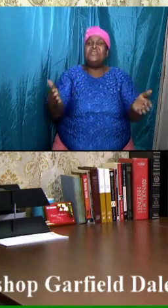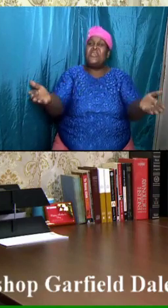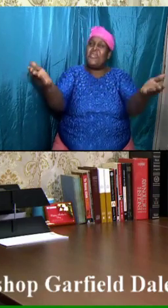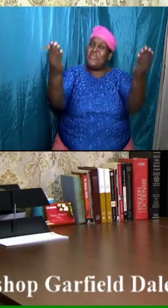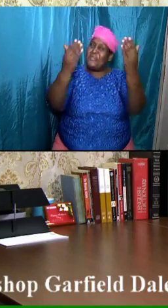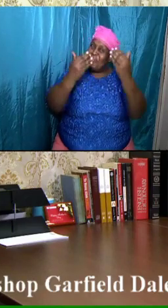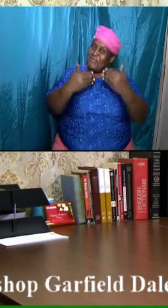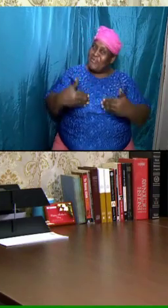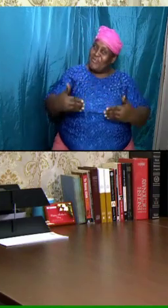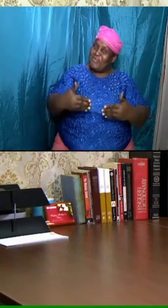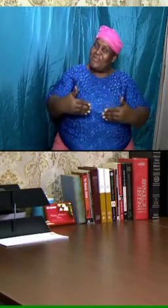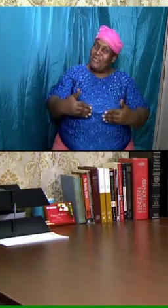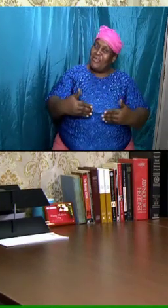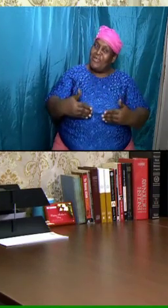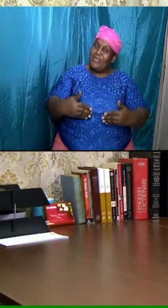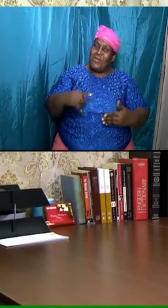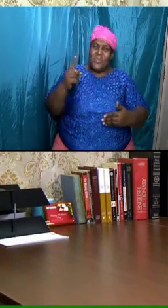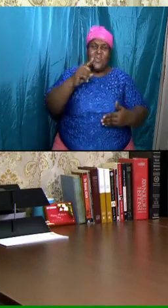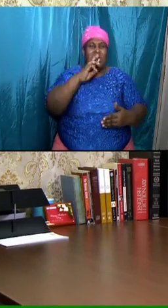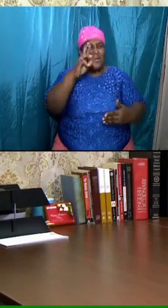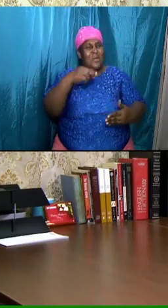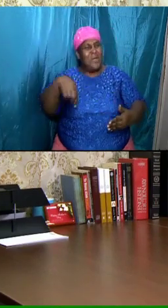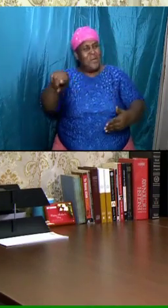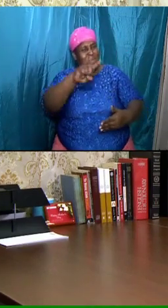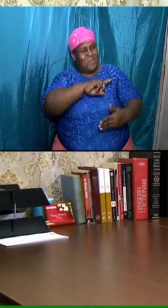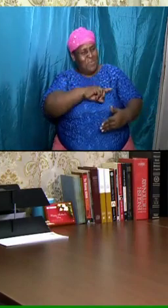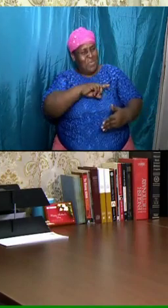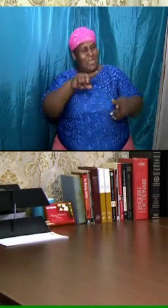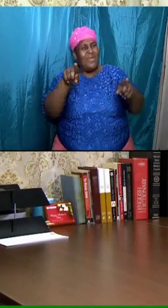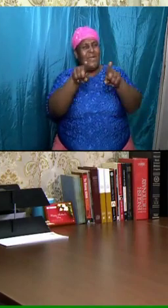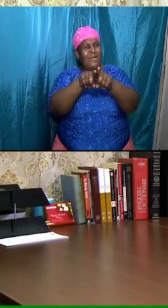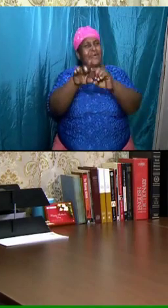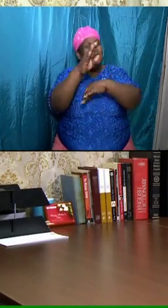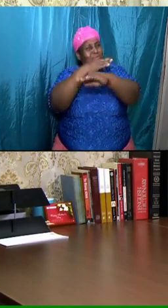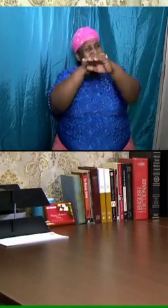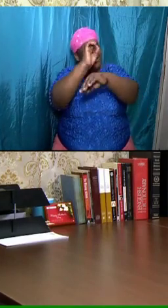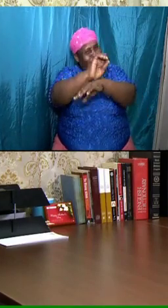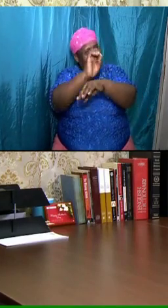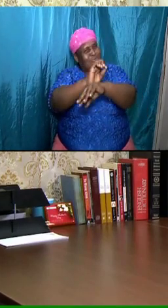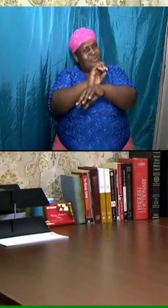are we as a church? In heaven.